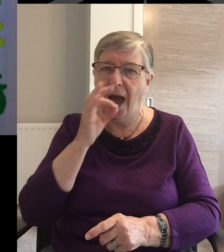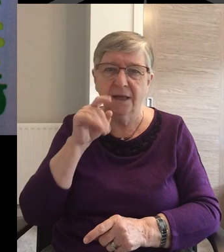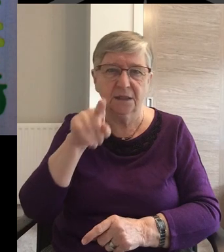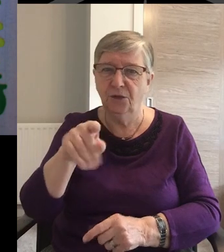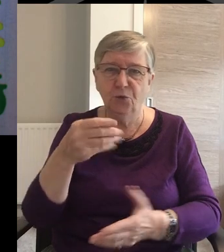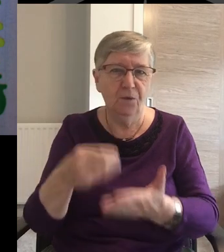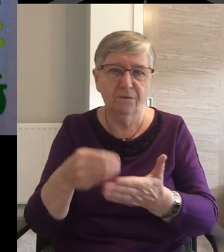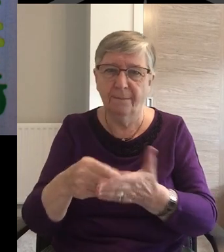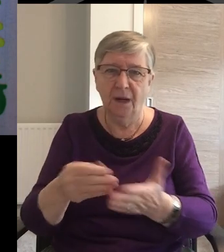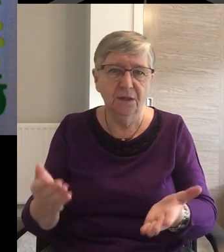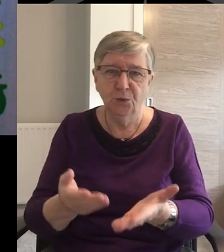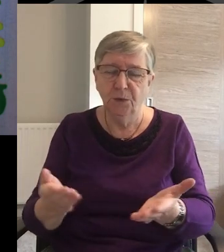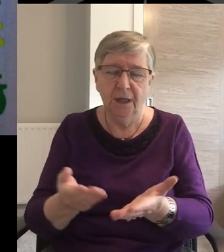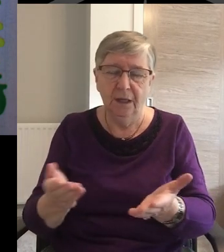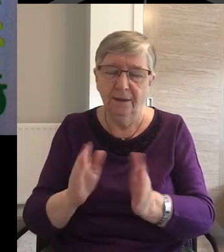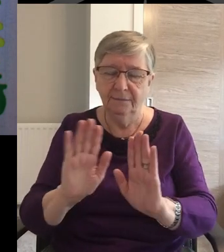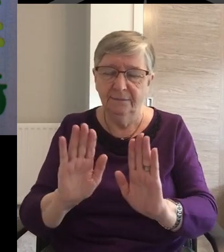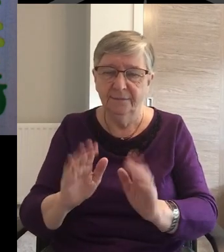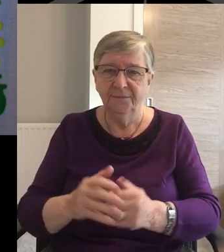asking for money For the Church